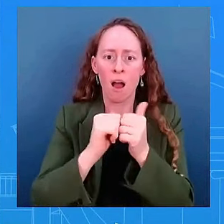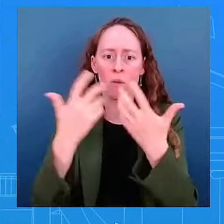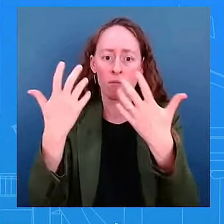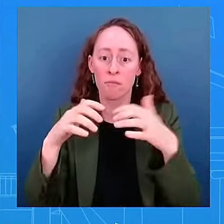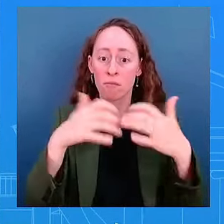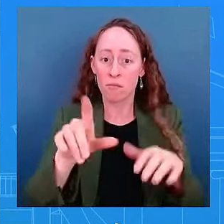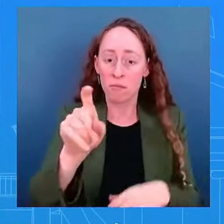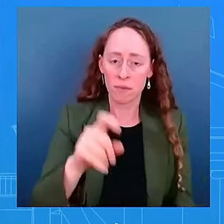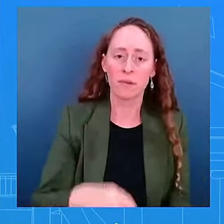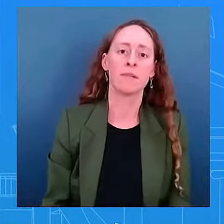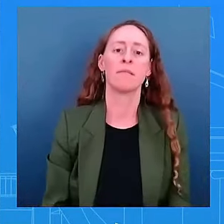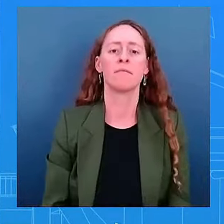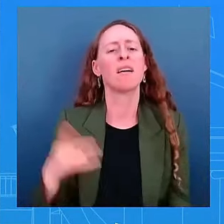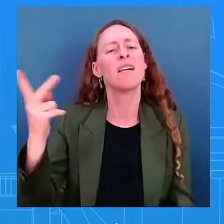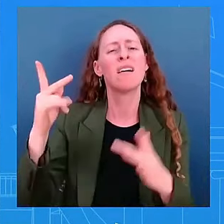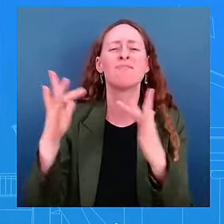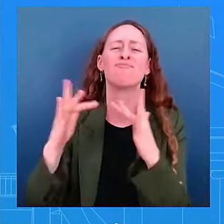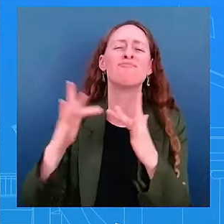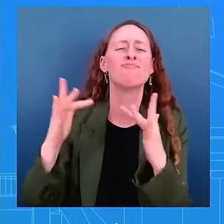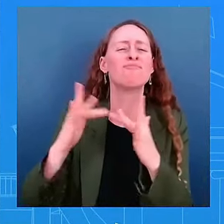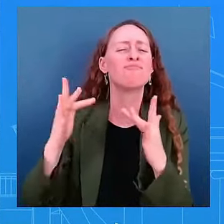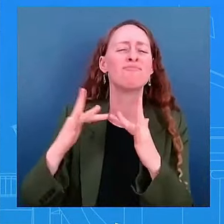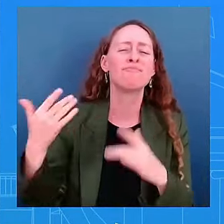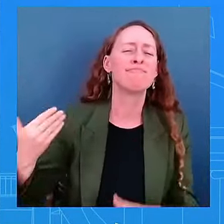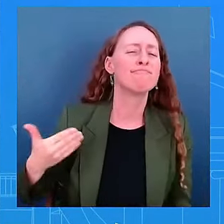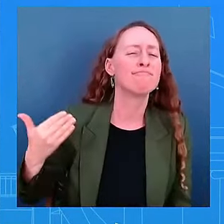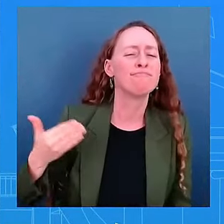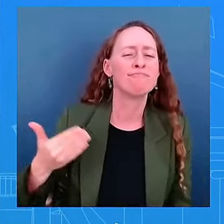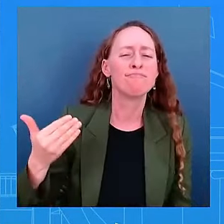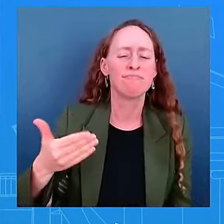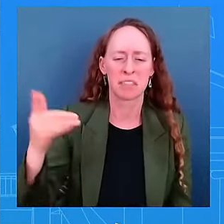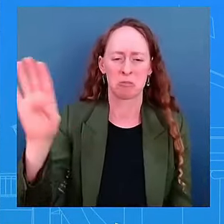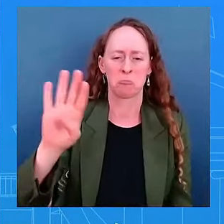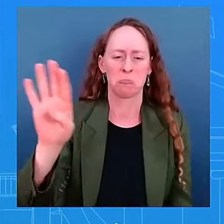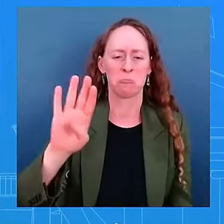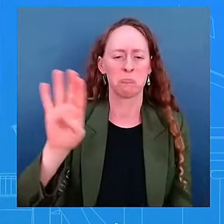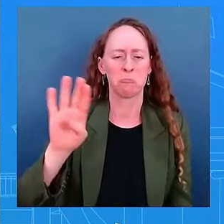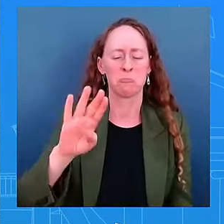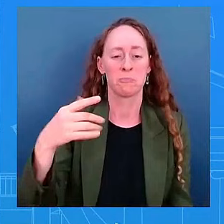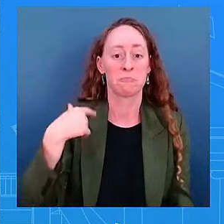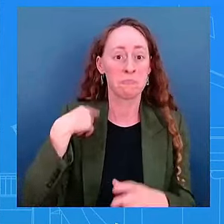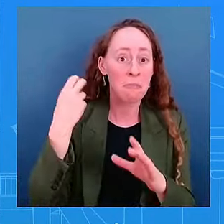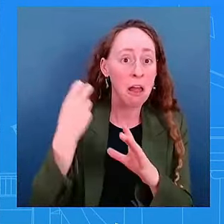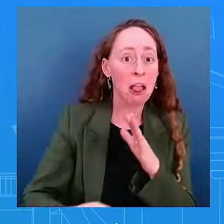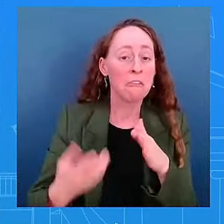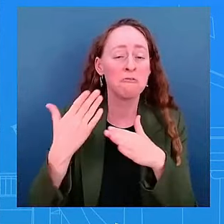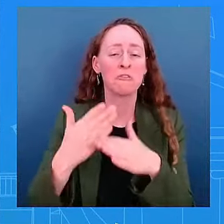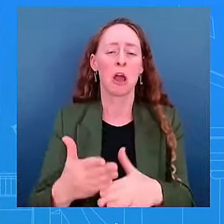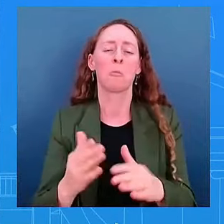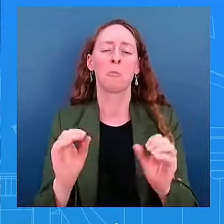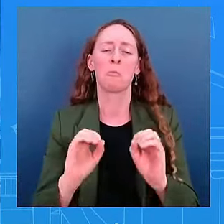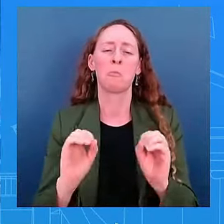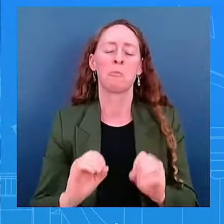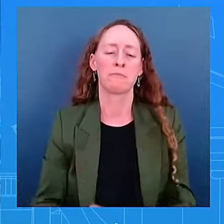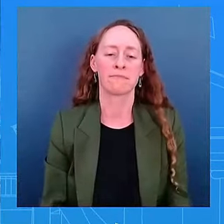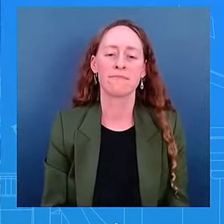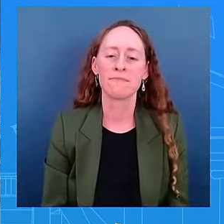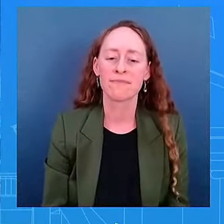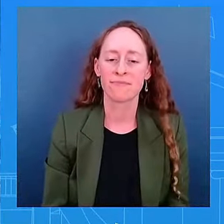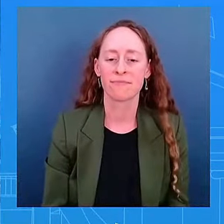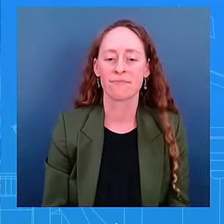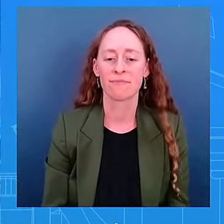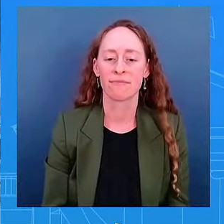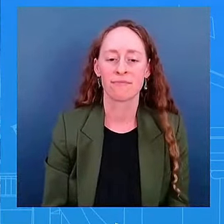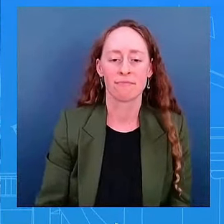And I'm not going to get into their private discussions. Okay. Is the vice president for her staff going to be more closely involved in